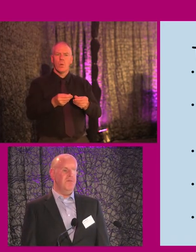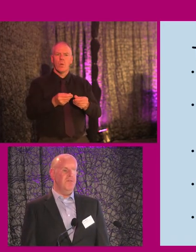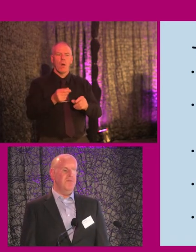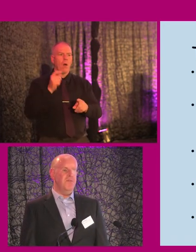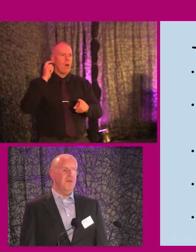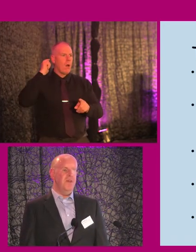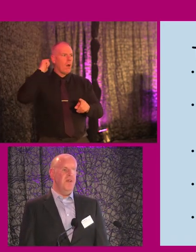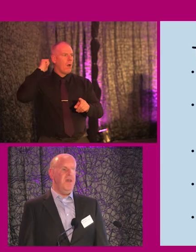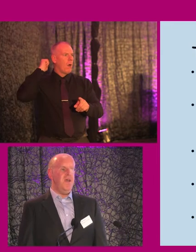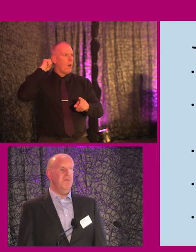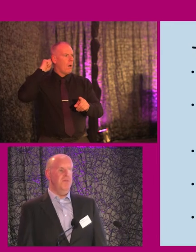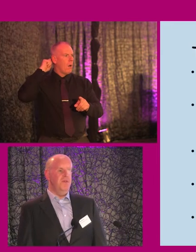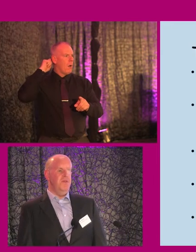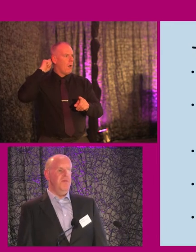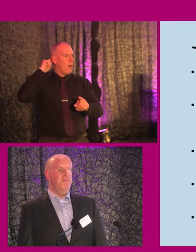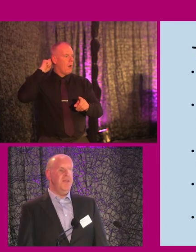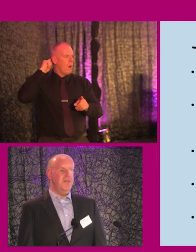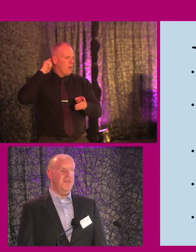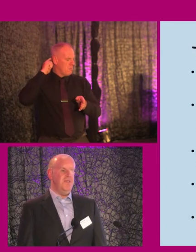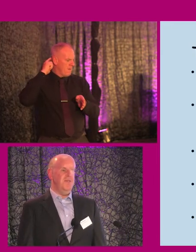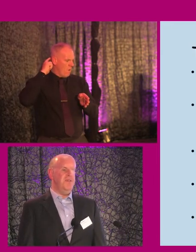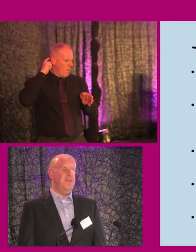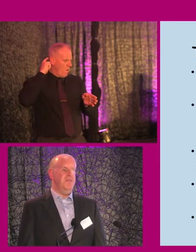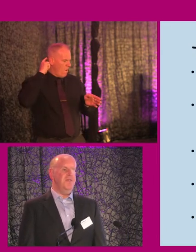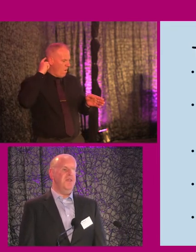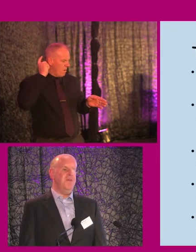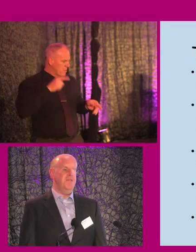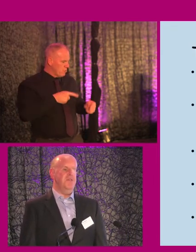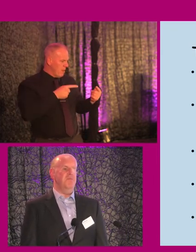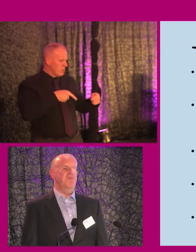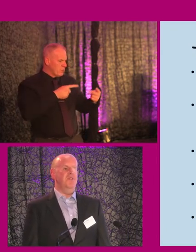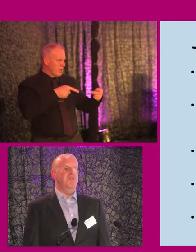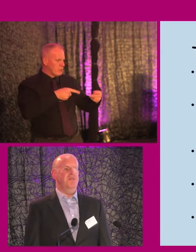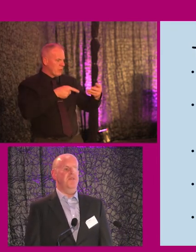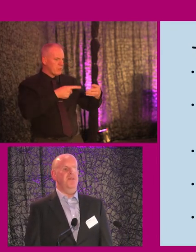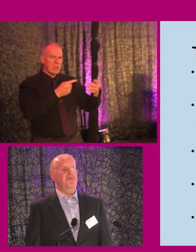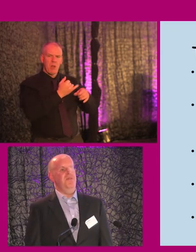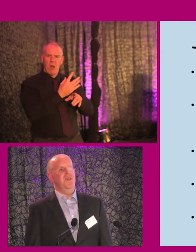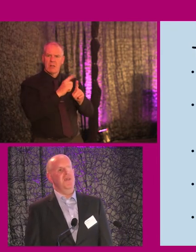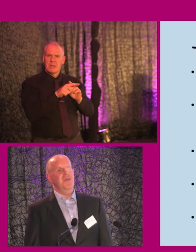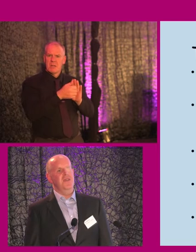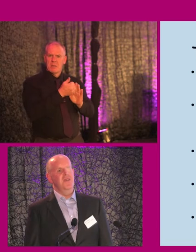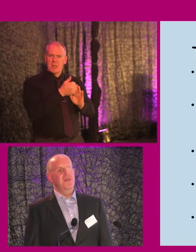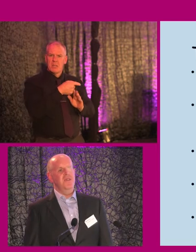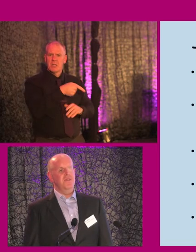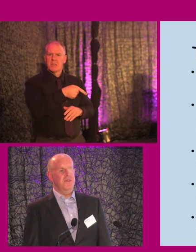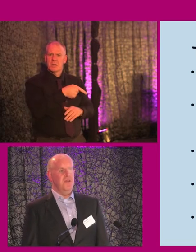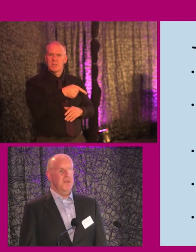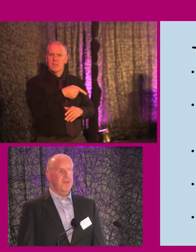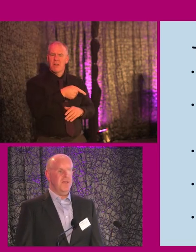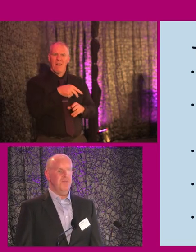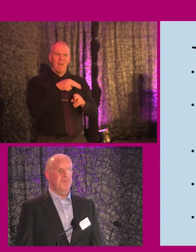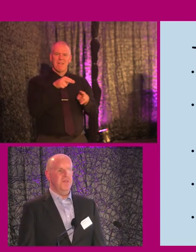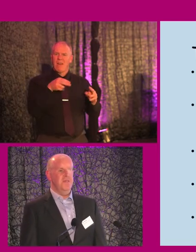occur to me once I moved there, how many challenges I faced on a daily basis in my previous life in these kind of